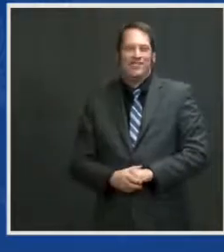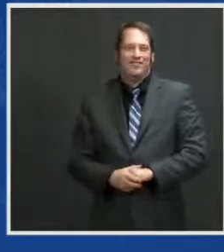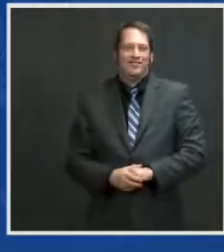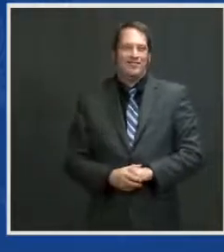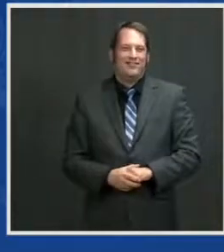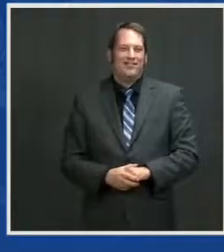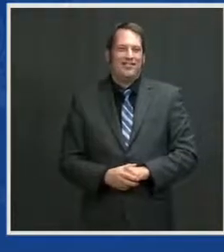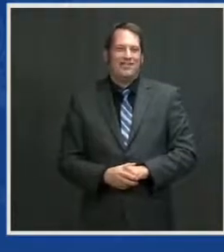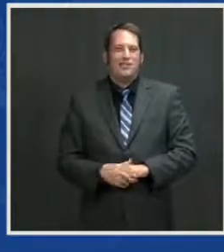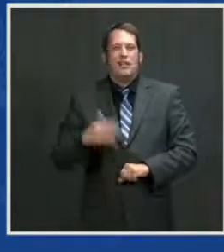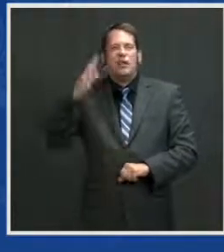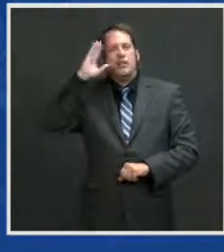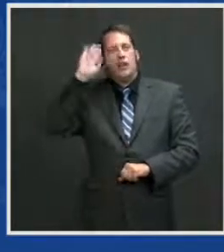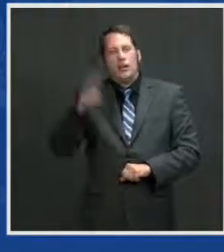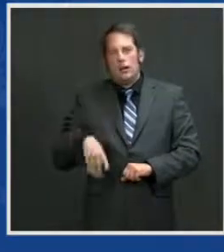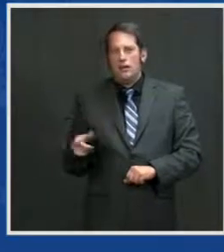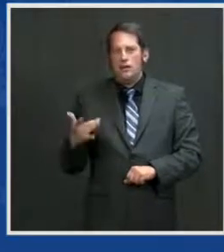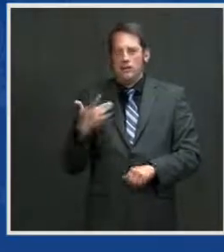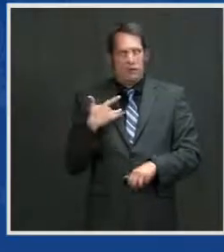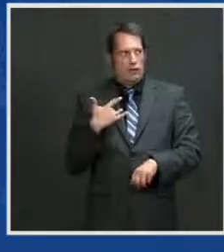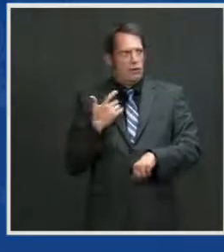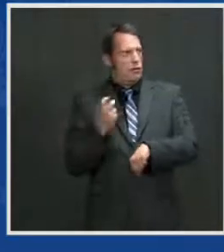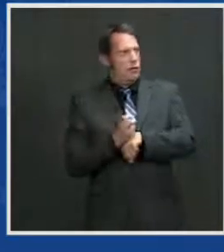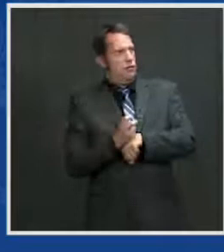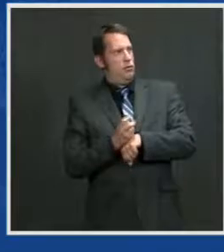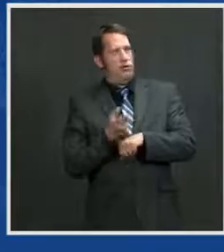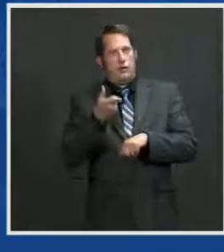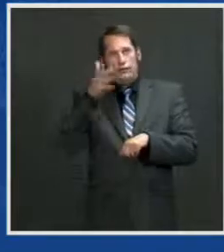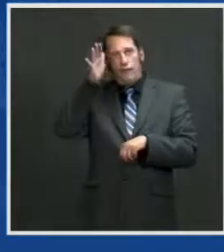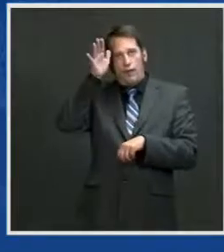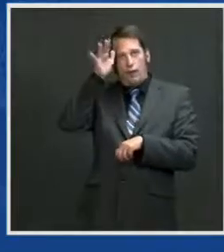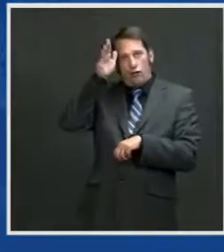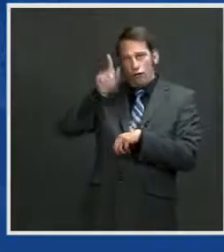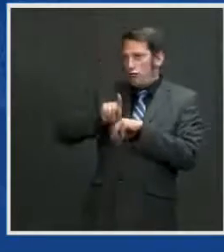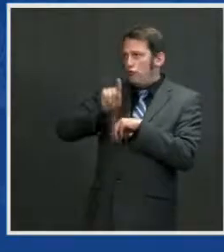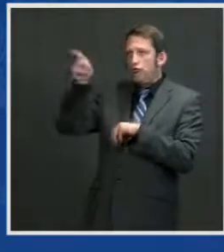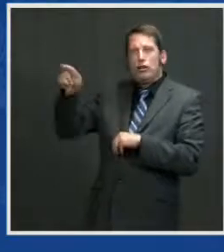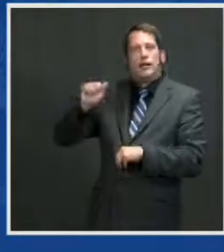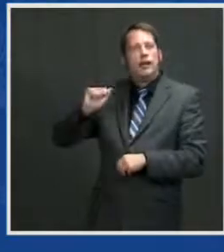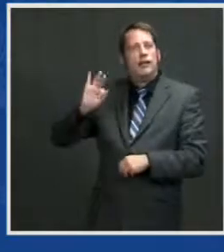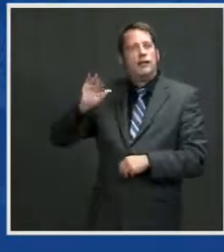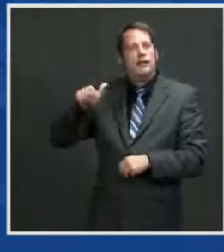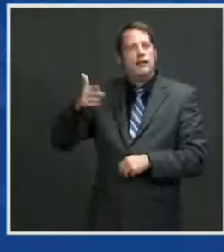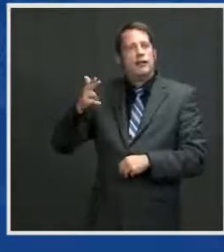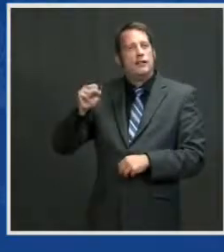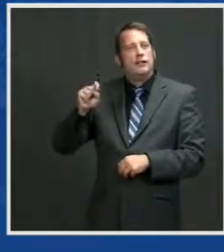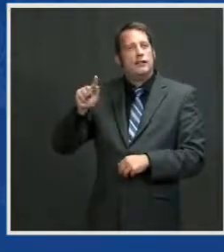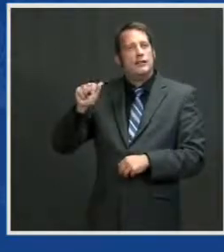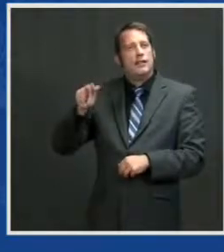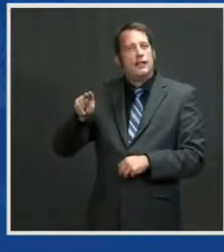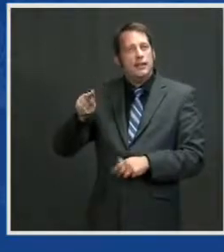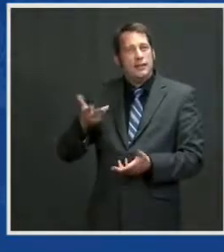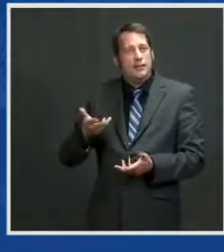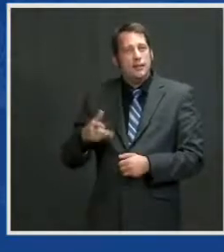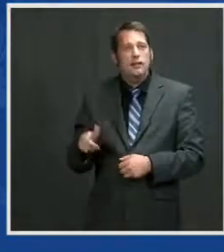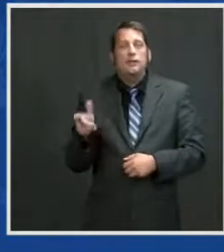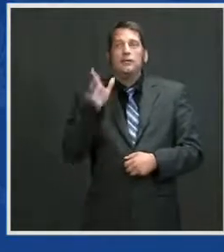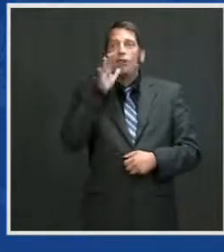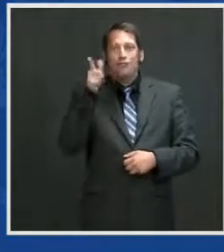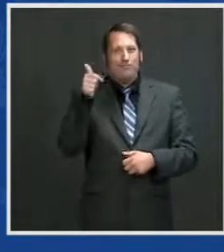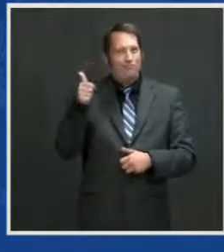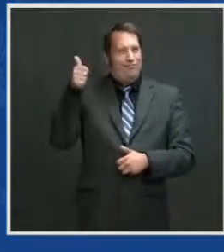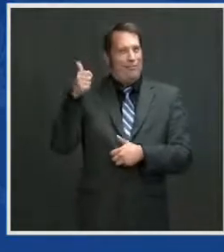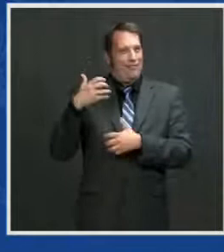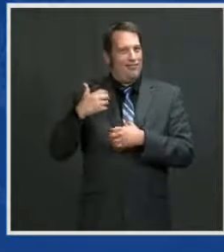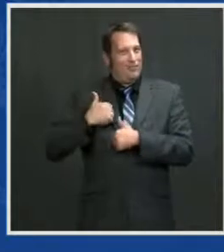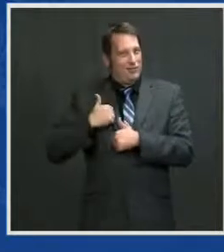deployed in Afghanistan. And I also know how proud you are of him and your mom, chief master sergeant, for being part of the